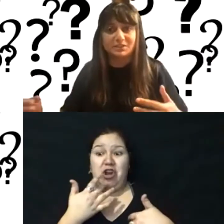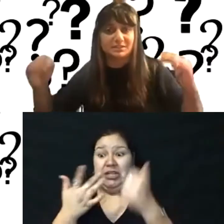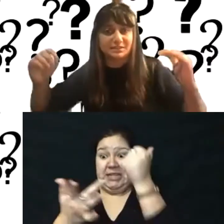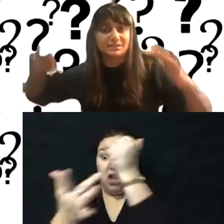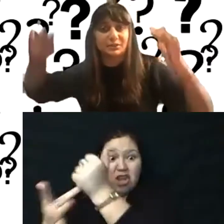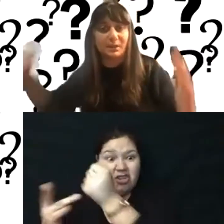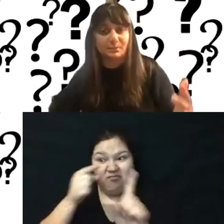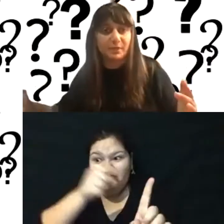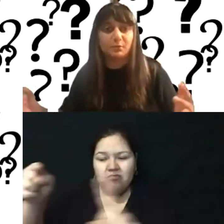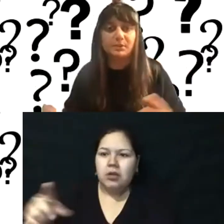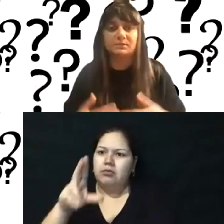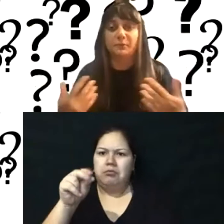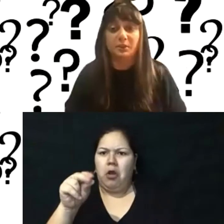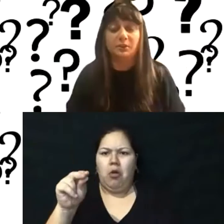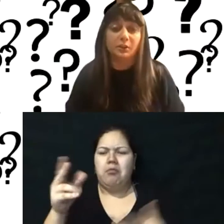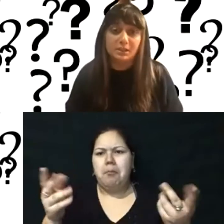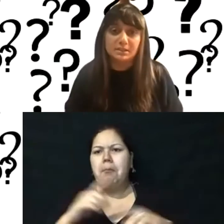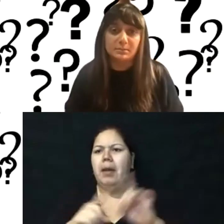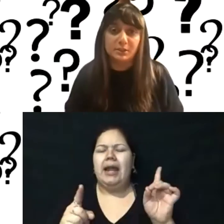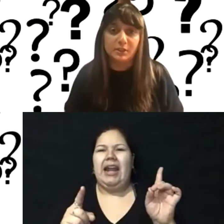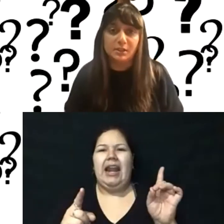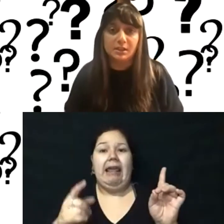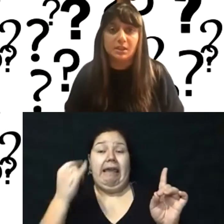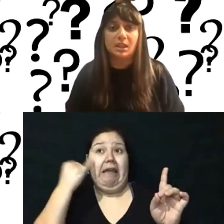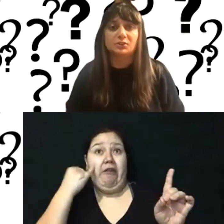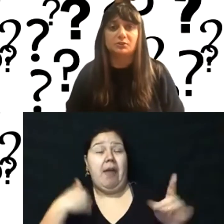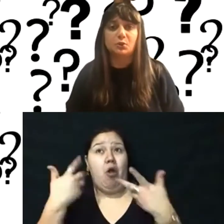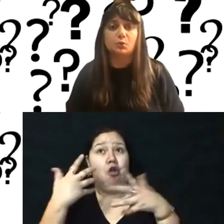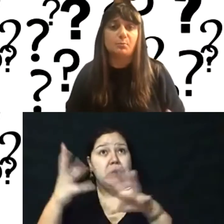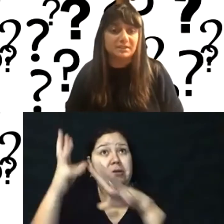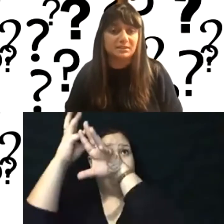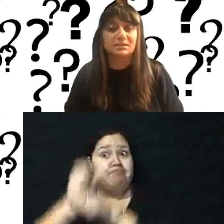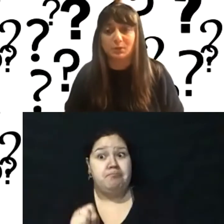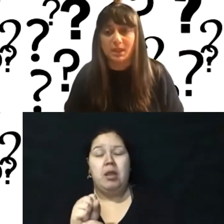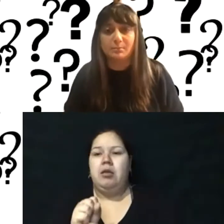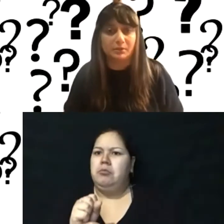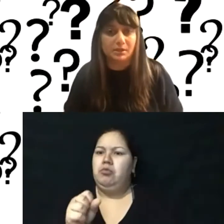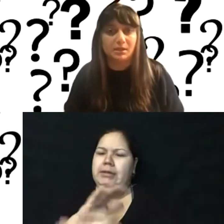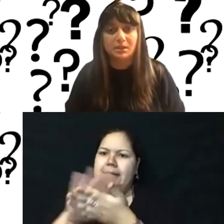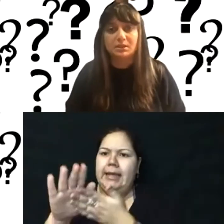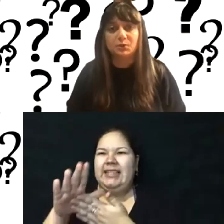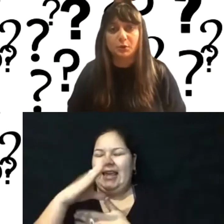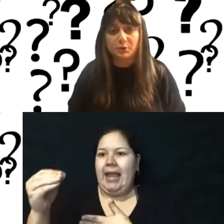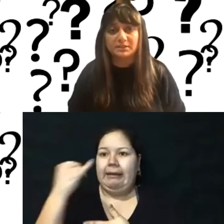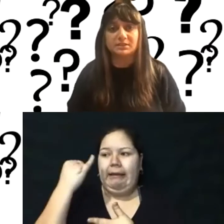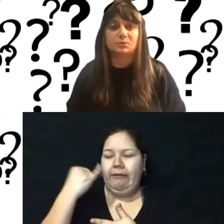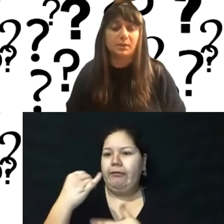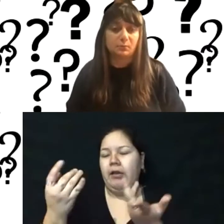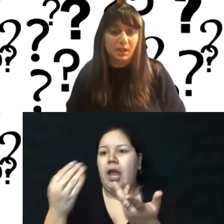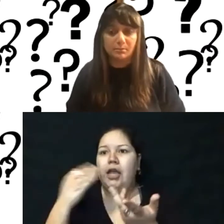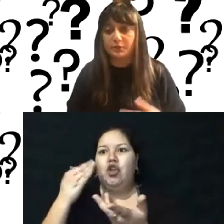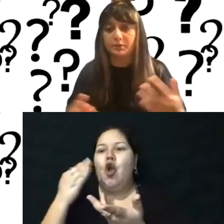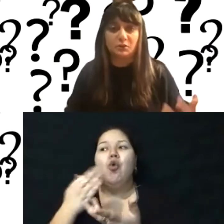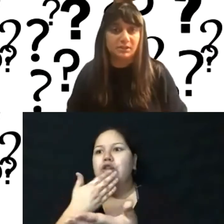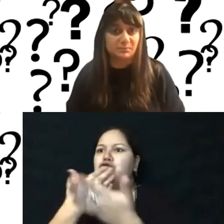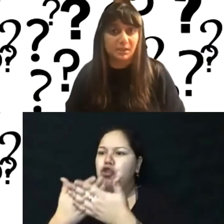I'm like, this is necessarily that much better, but it's familiarity is a big thing and also robustness and reliability. So WordPress is quite